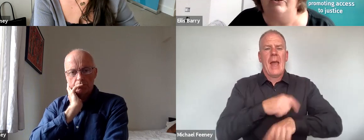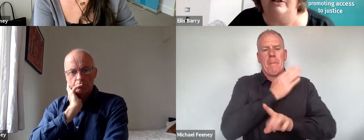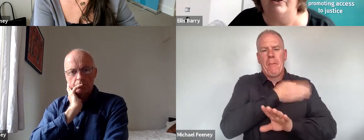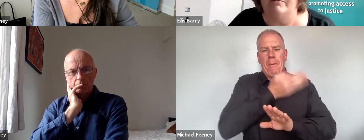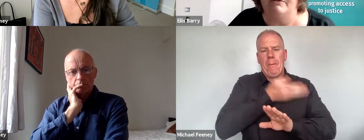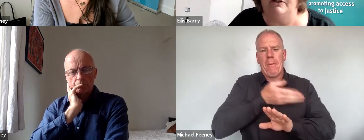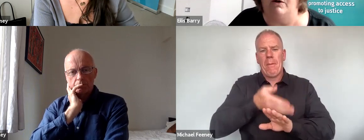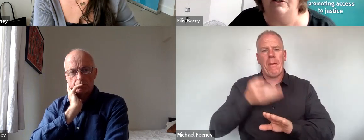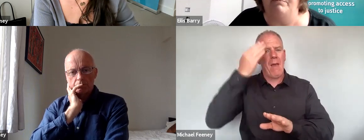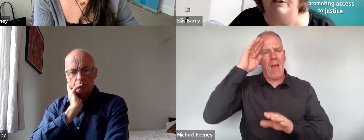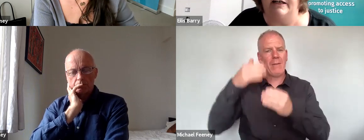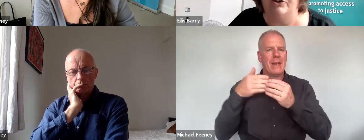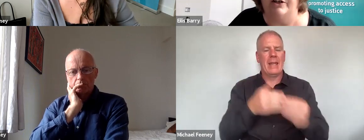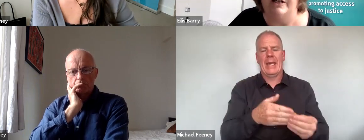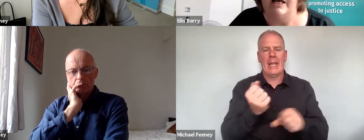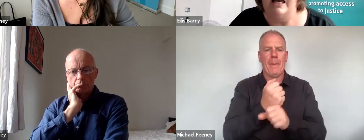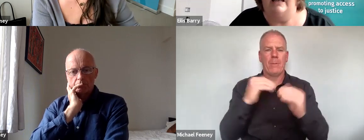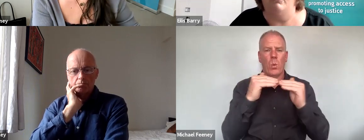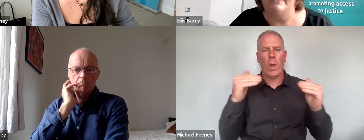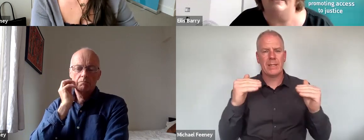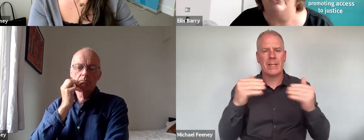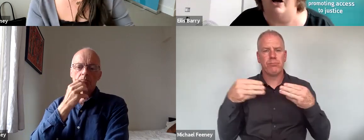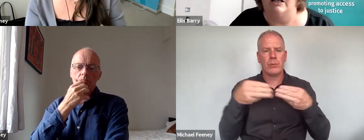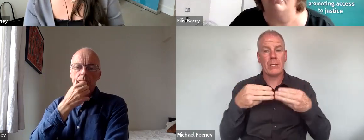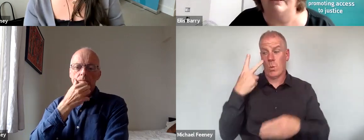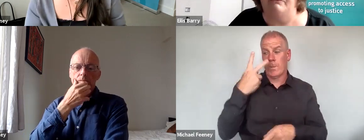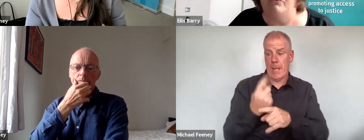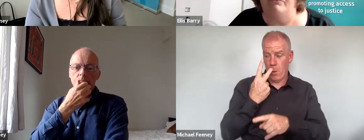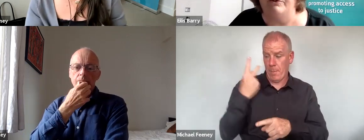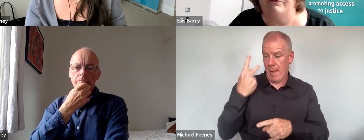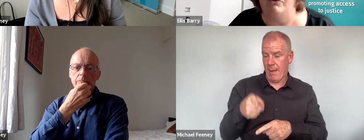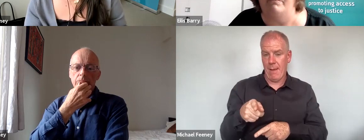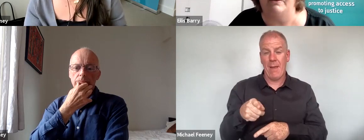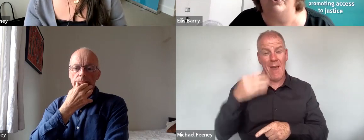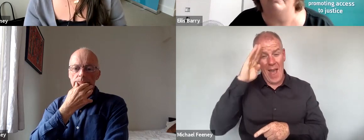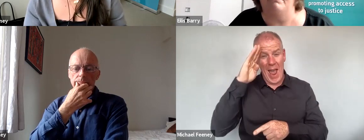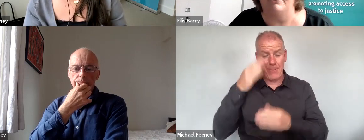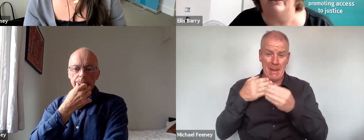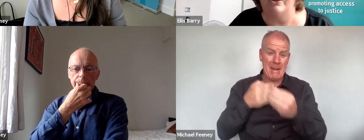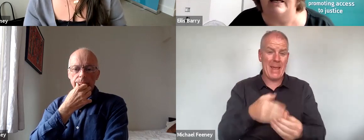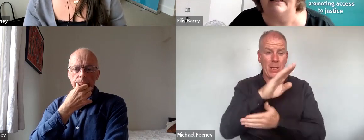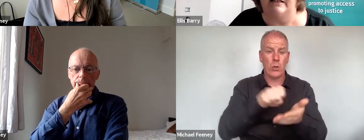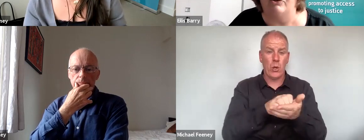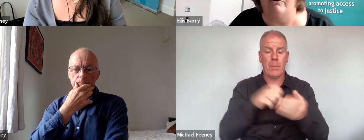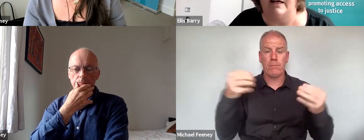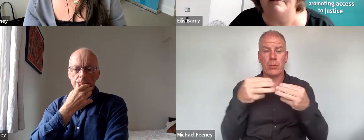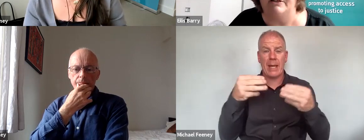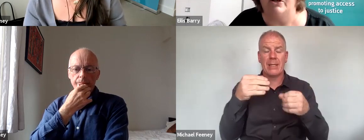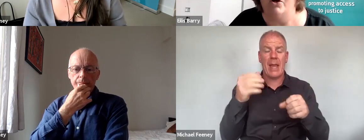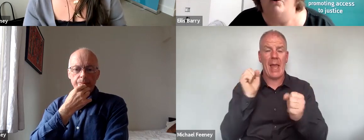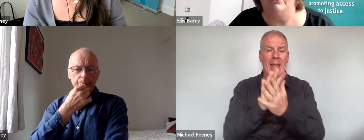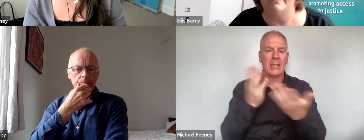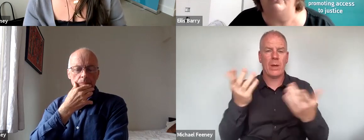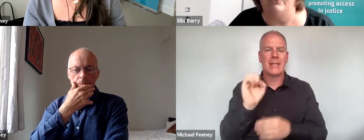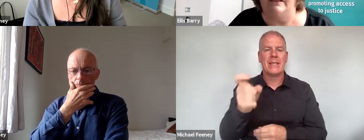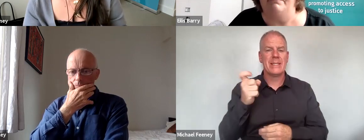as a leader in terms of equality protection. At one stage, Ireland was at the forefront of Europe in terms of protection against sexual harassment,